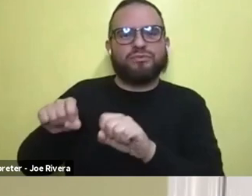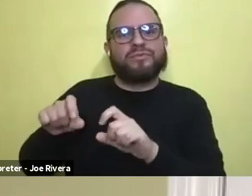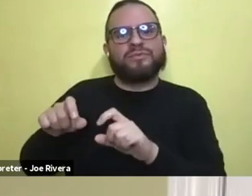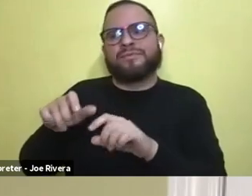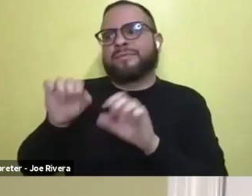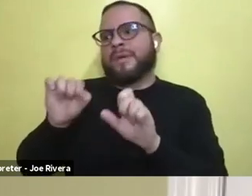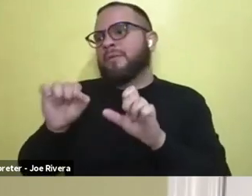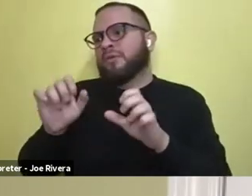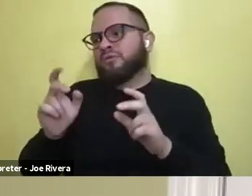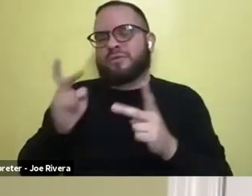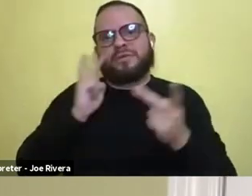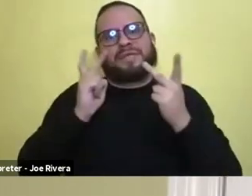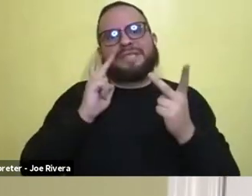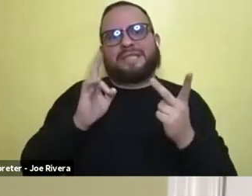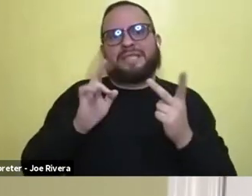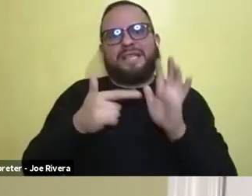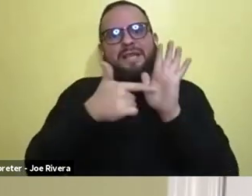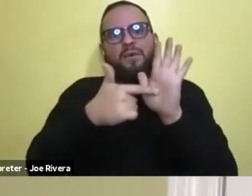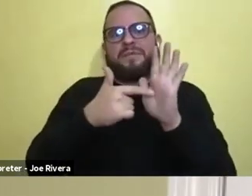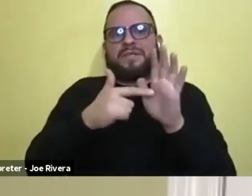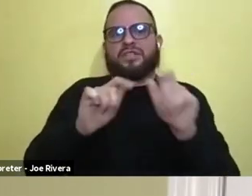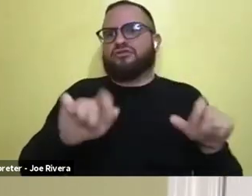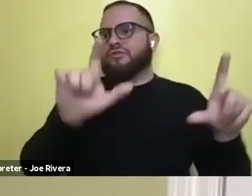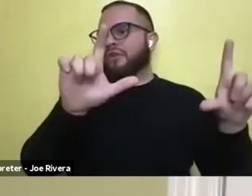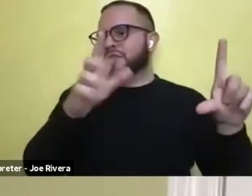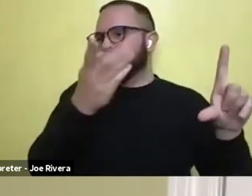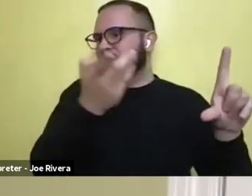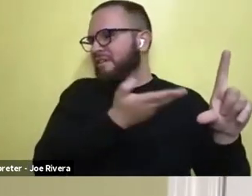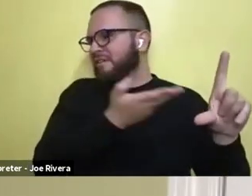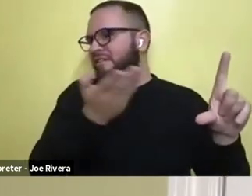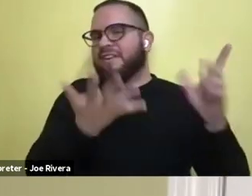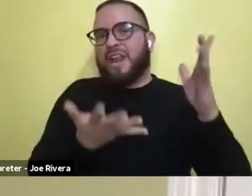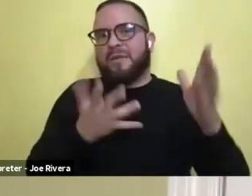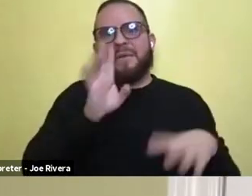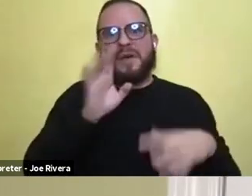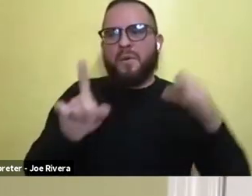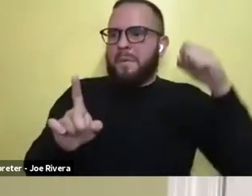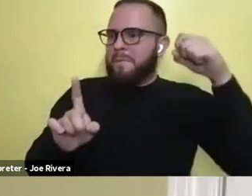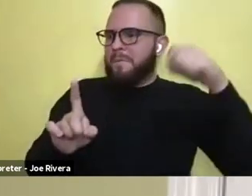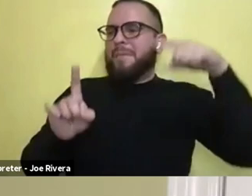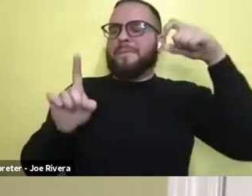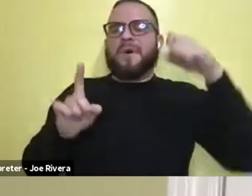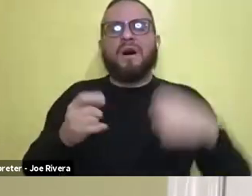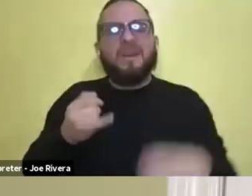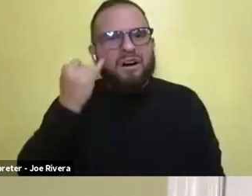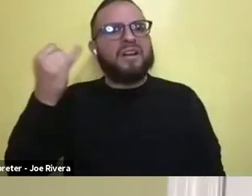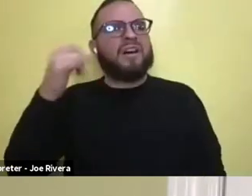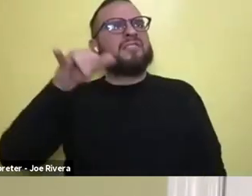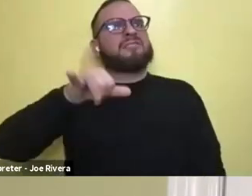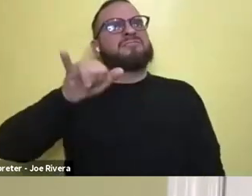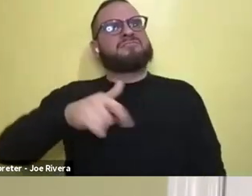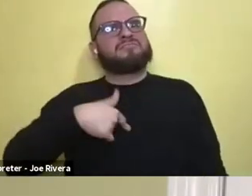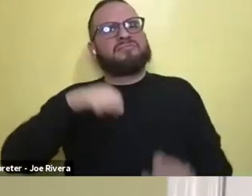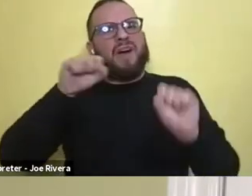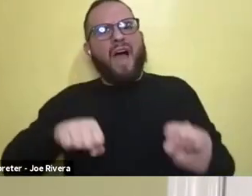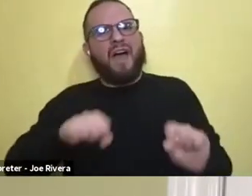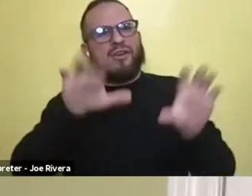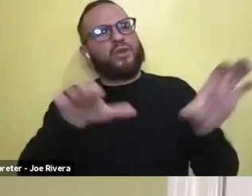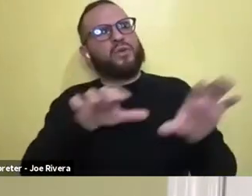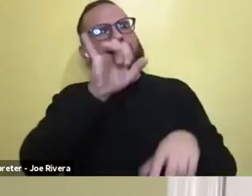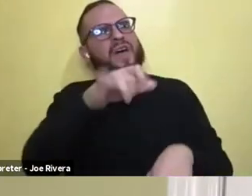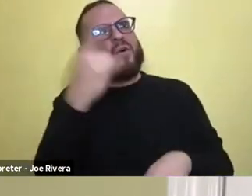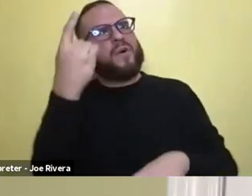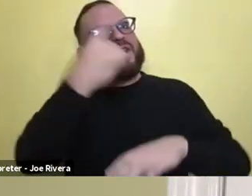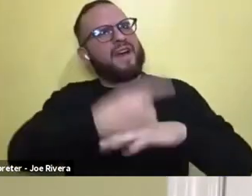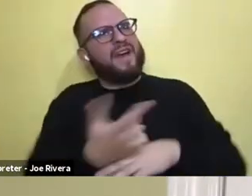representation on screen. And, you know, maybe that sparks some sort of idea, like, Hey, you know, I could do that one day. Um, and I think